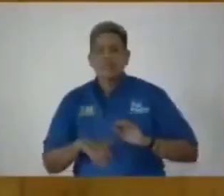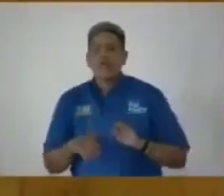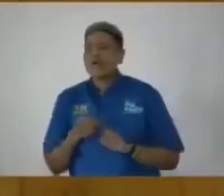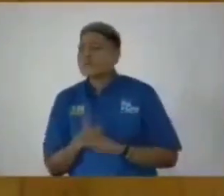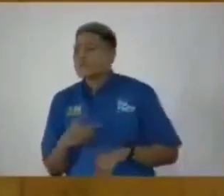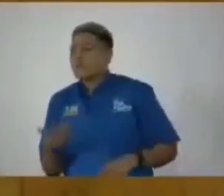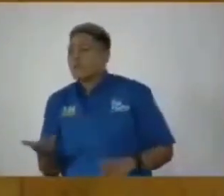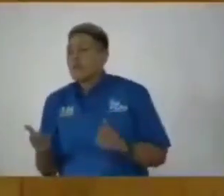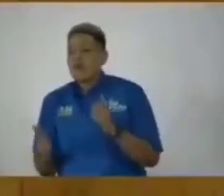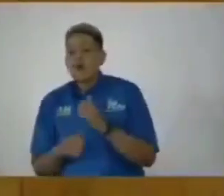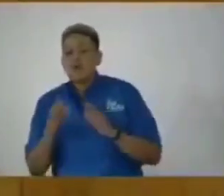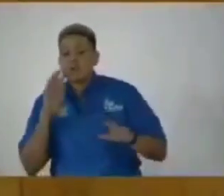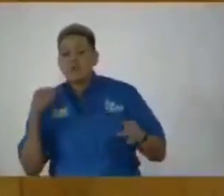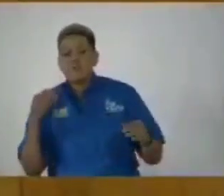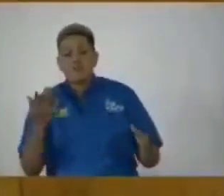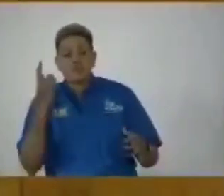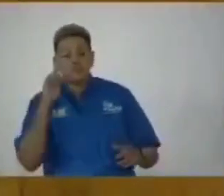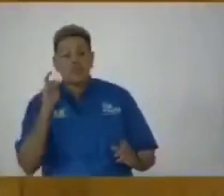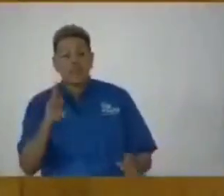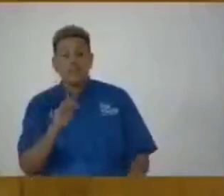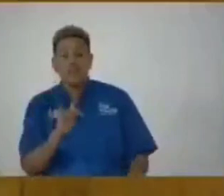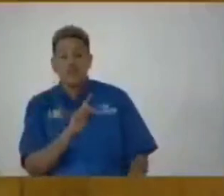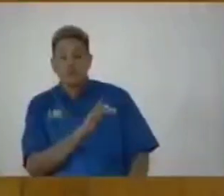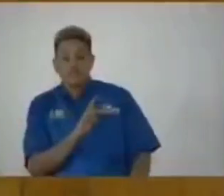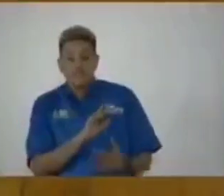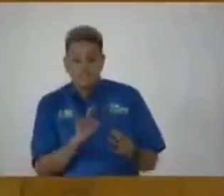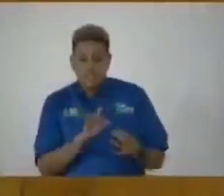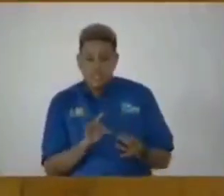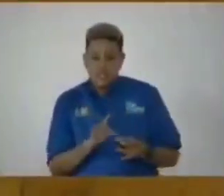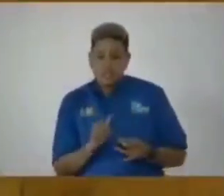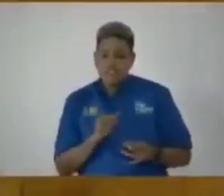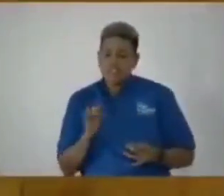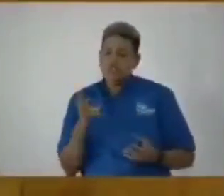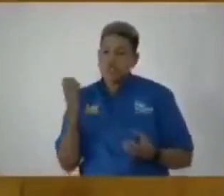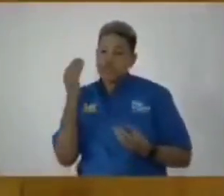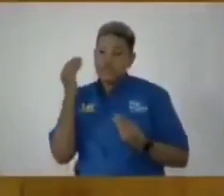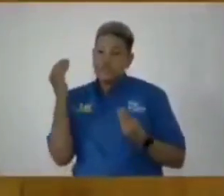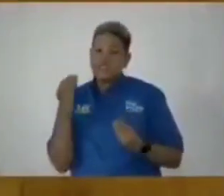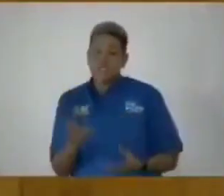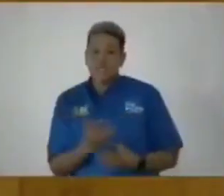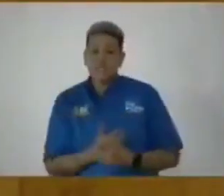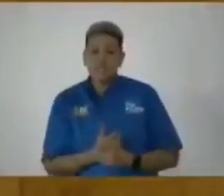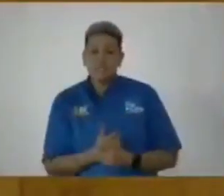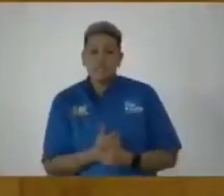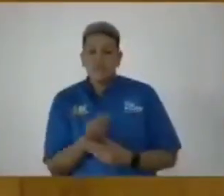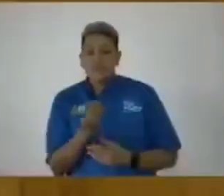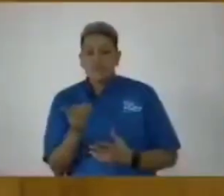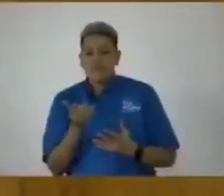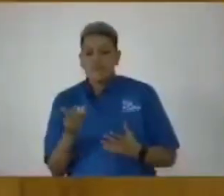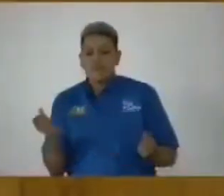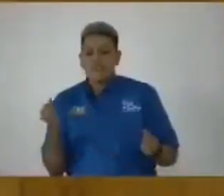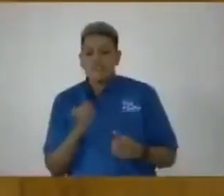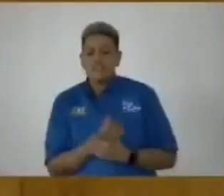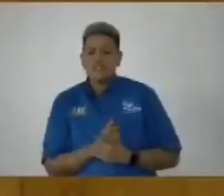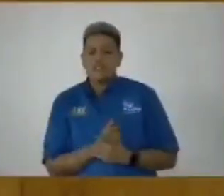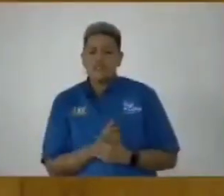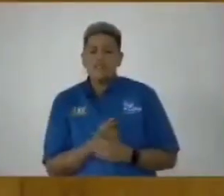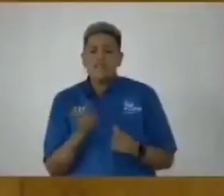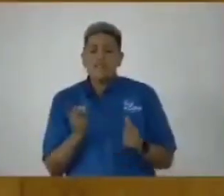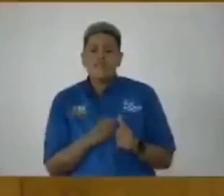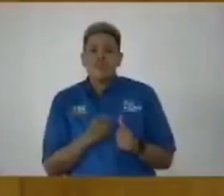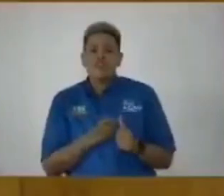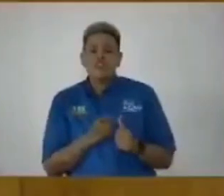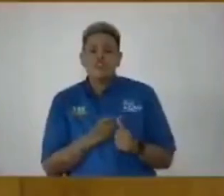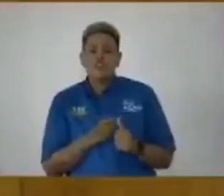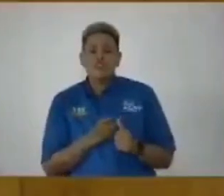under the provision for giving a personal statement, I just wanted to say a couple things. First of all,